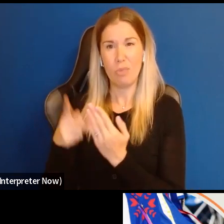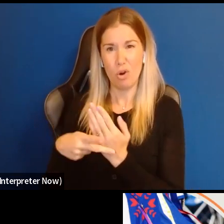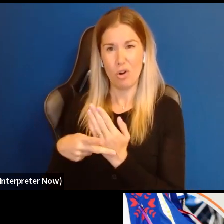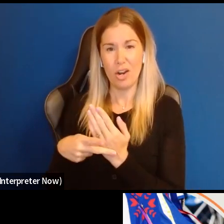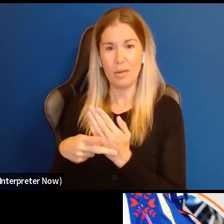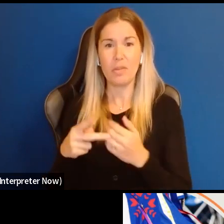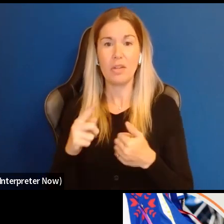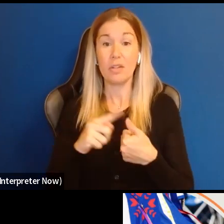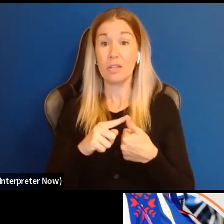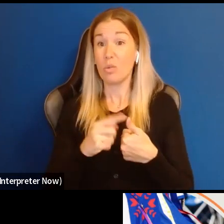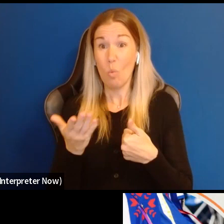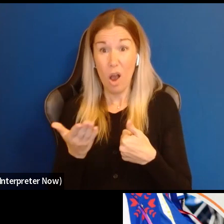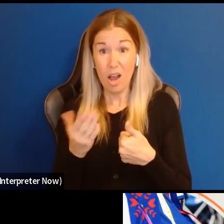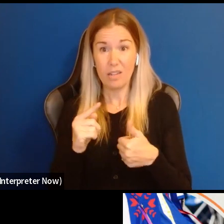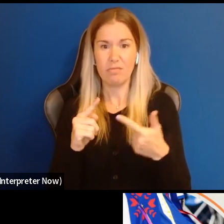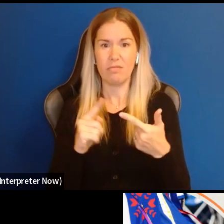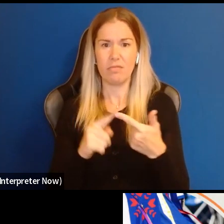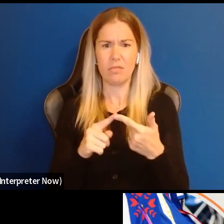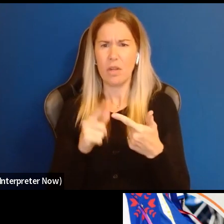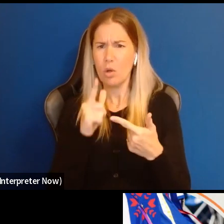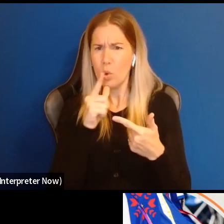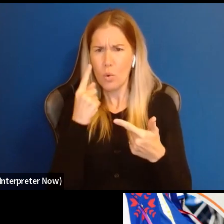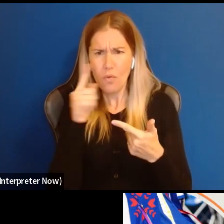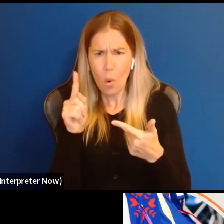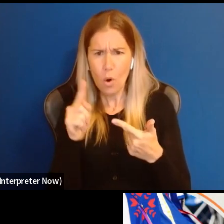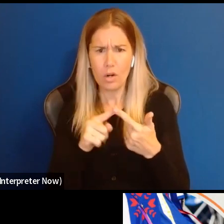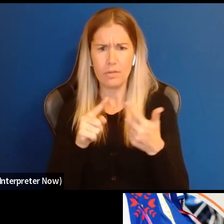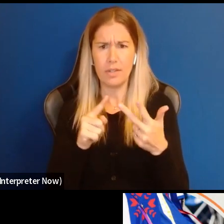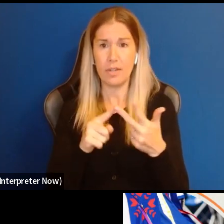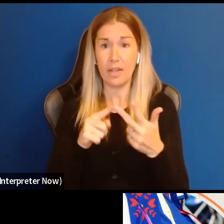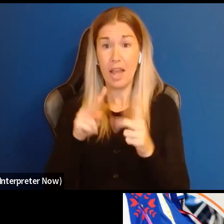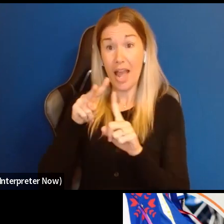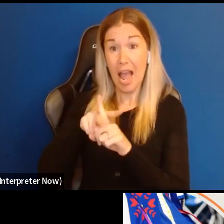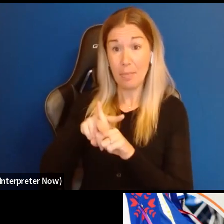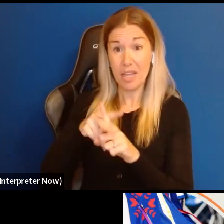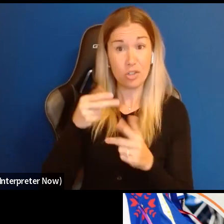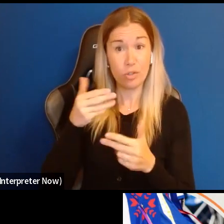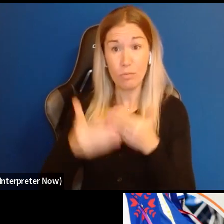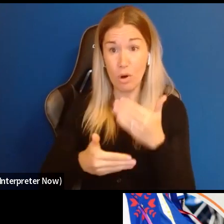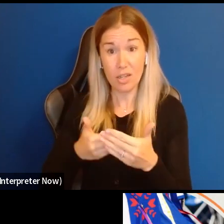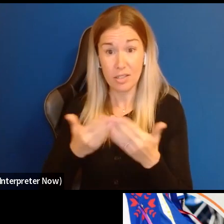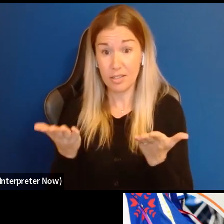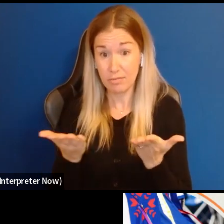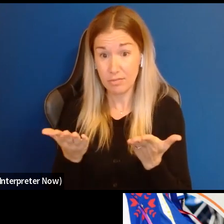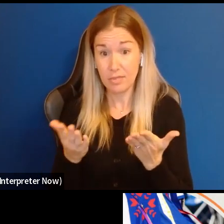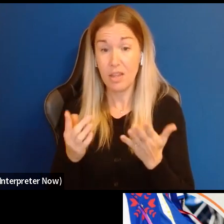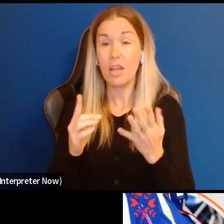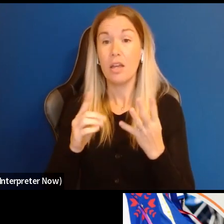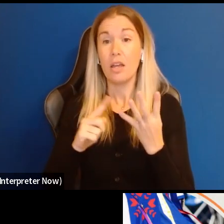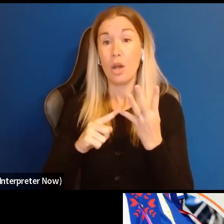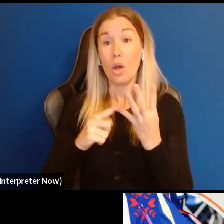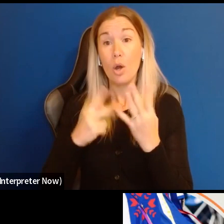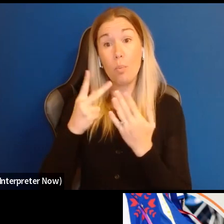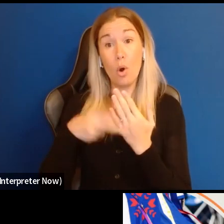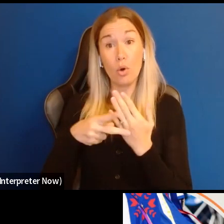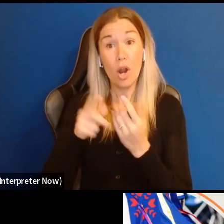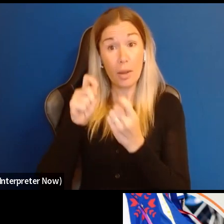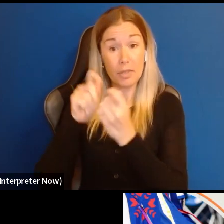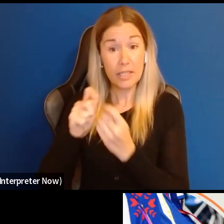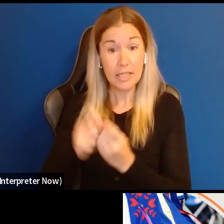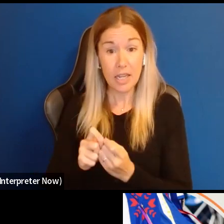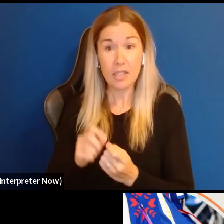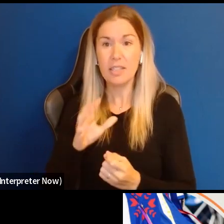it's for, the application process, the program details, and then we will finish with a question and answer session.